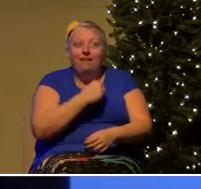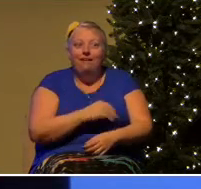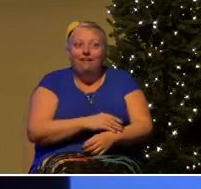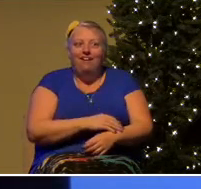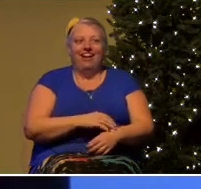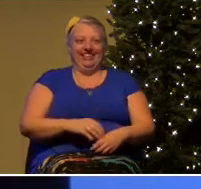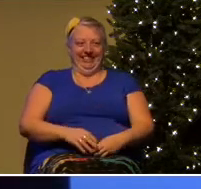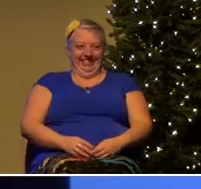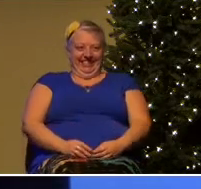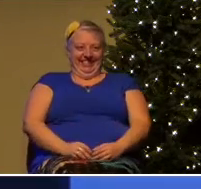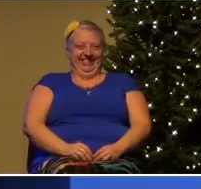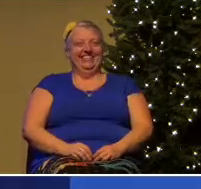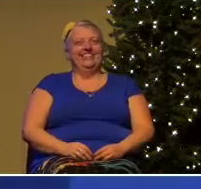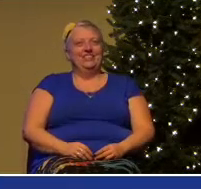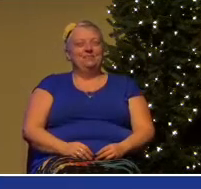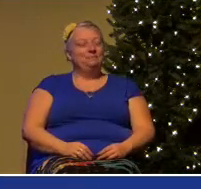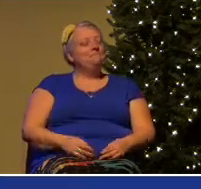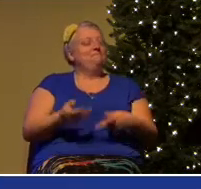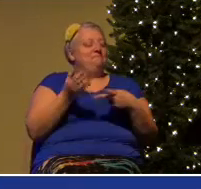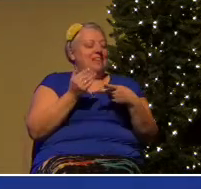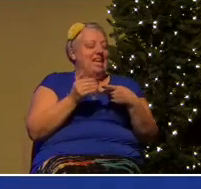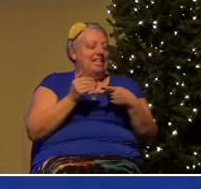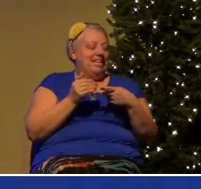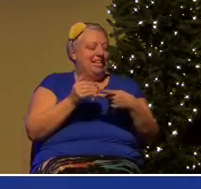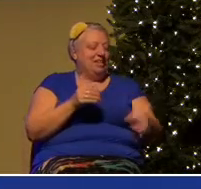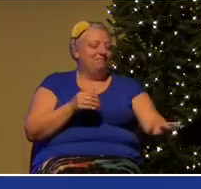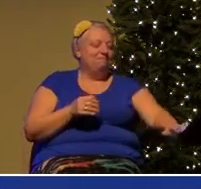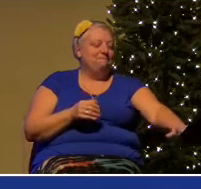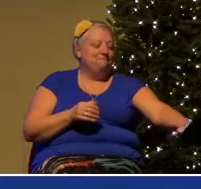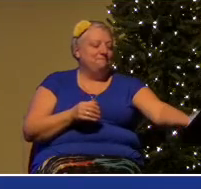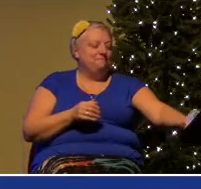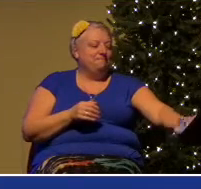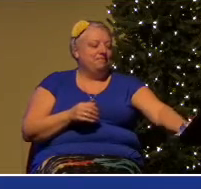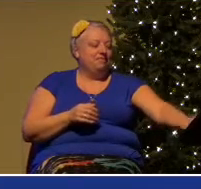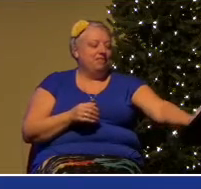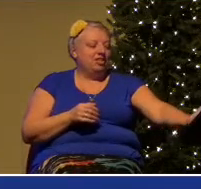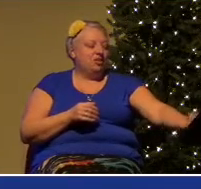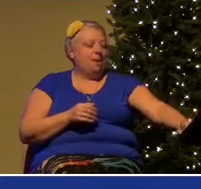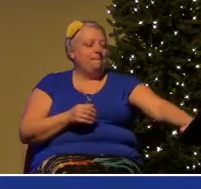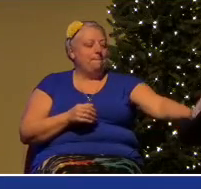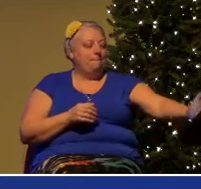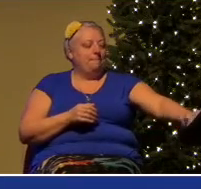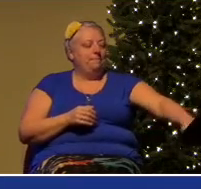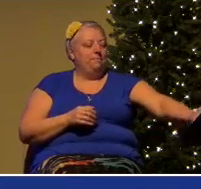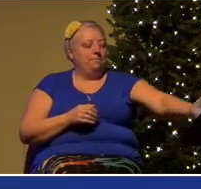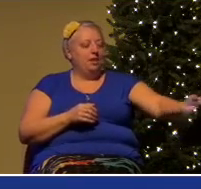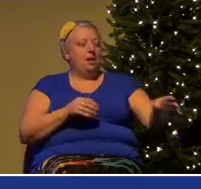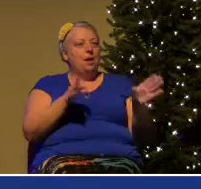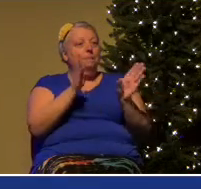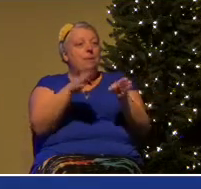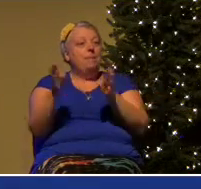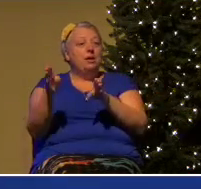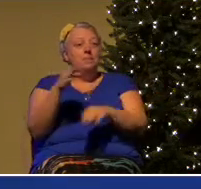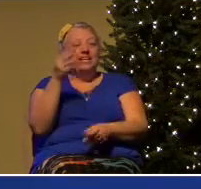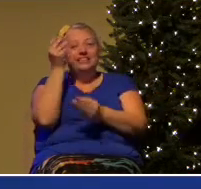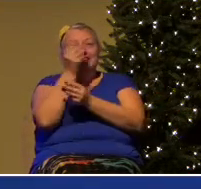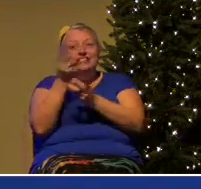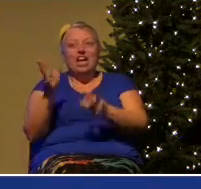secondly be prepared to tell your own story remember Dave referred to it last week we had the trees up before